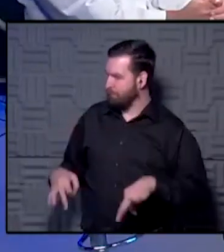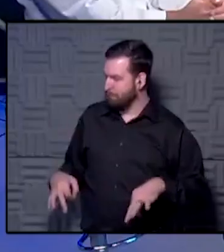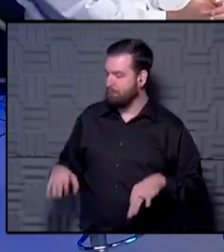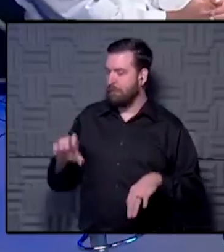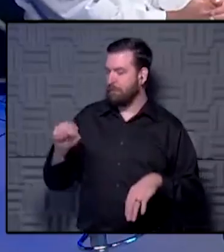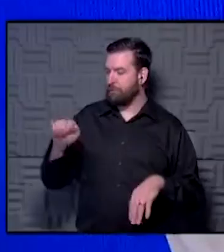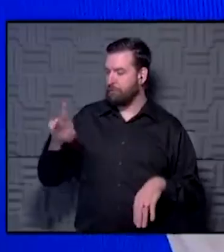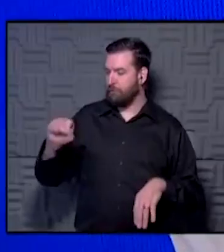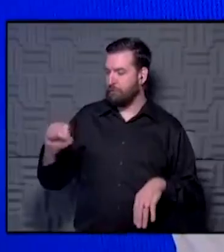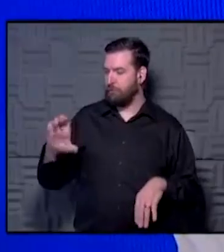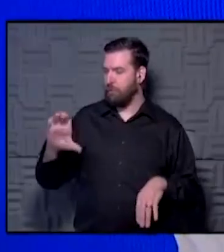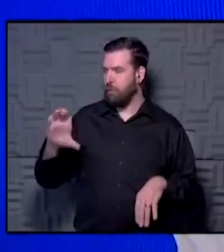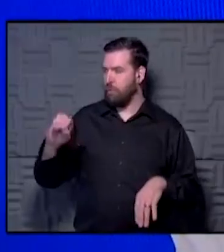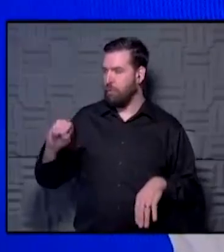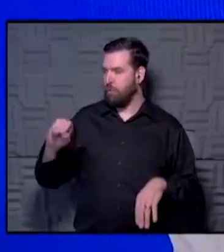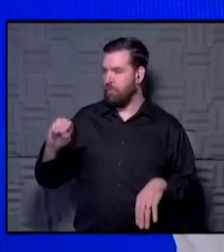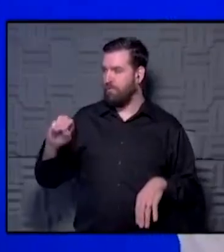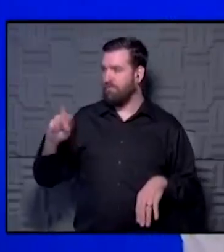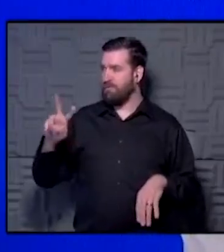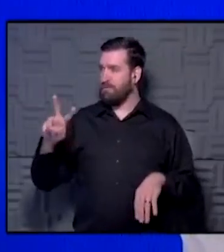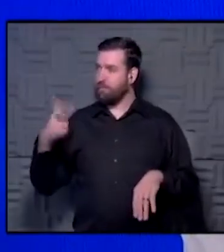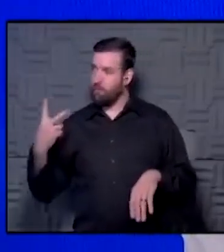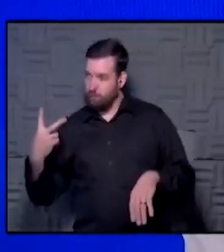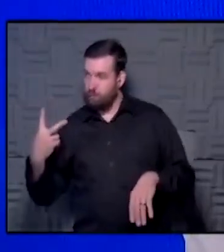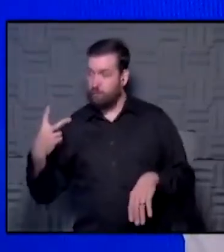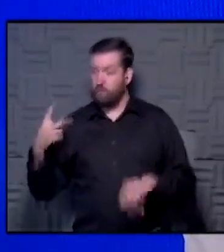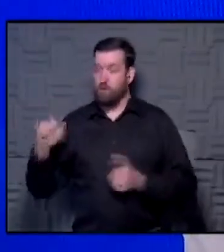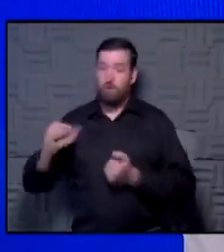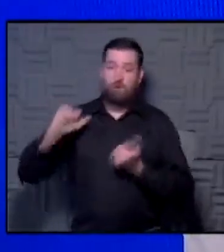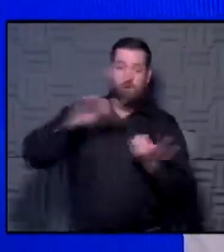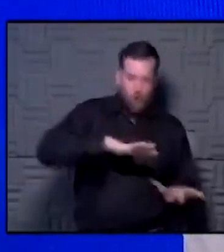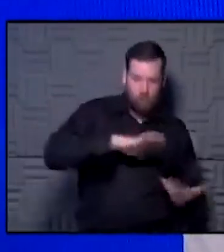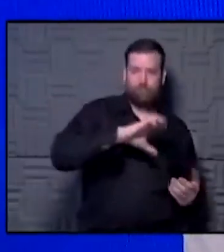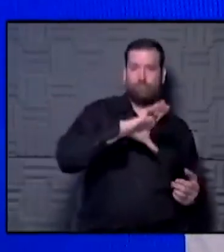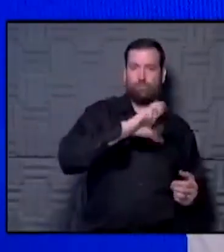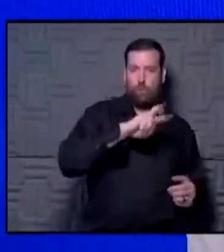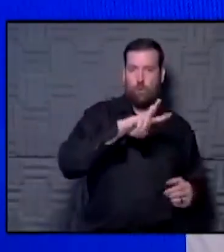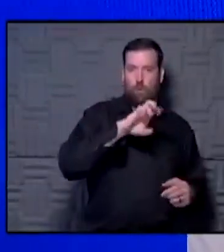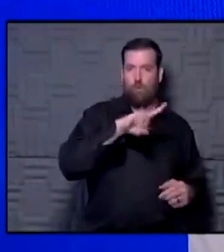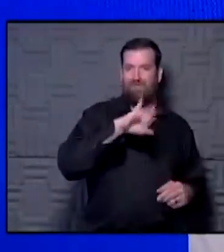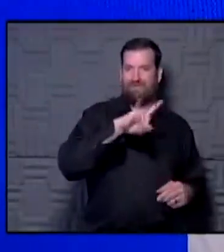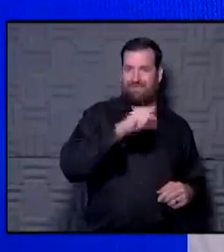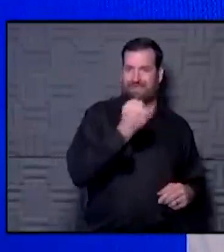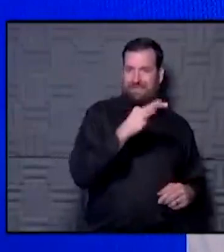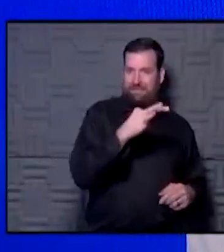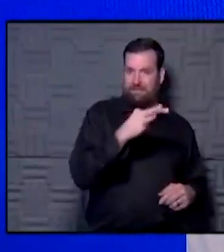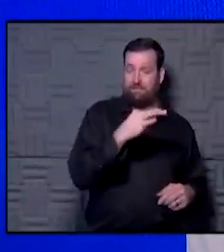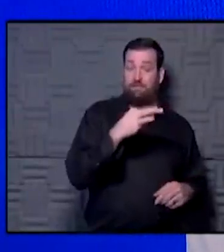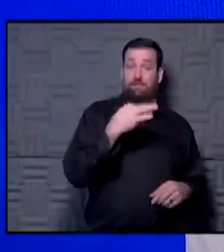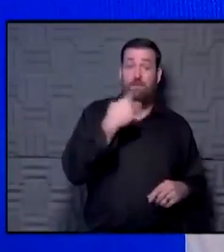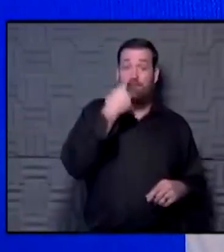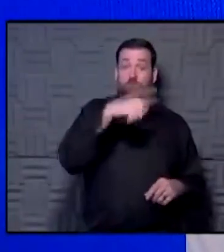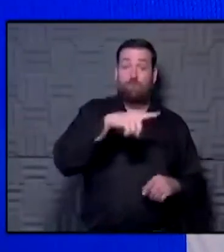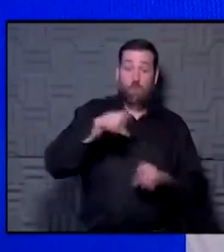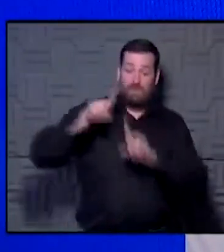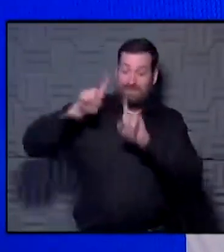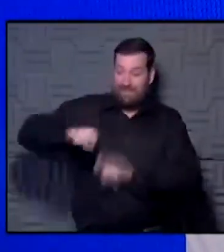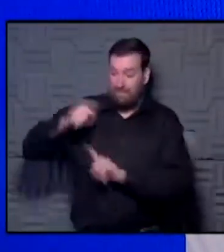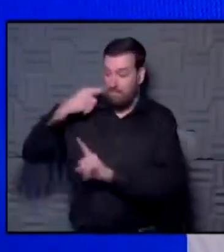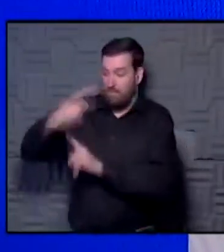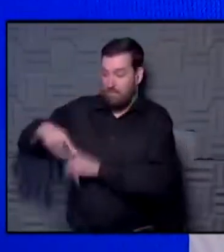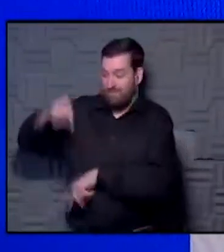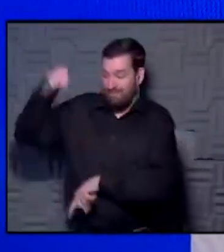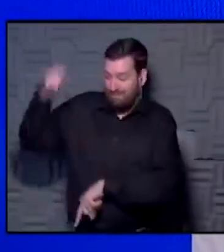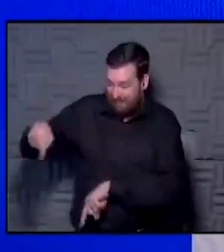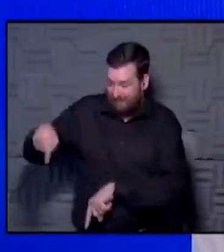SARS-CoV-2 is the virus that causes COVID-19. In order to test positive for SARS-CoV